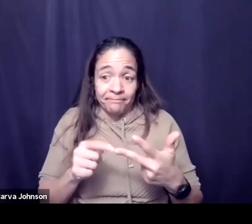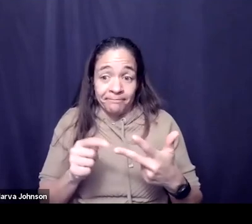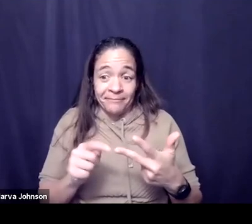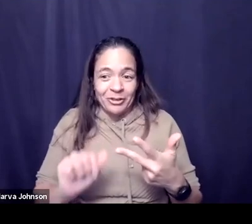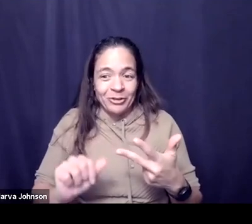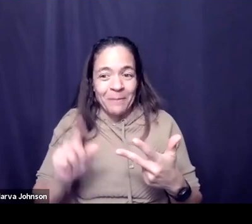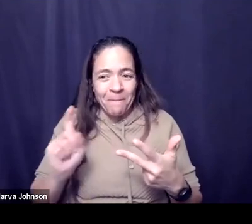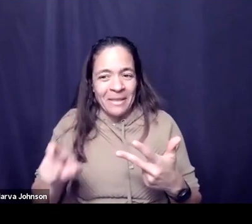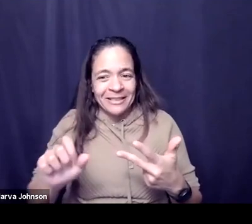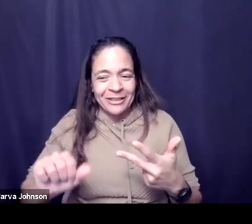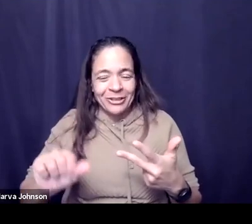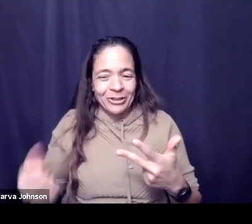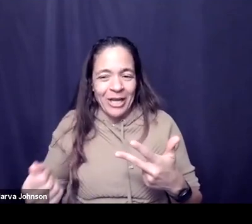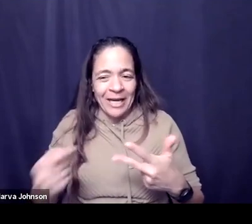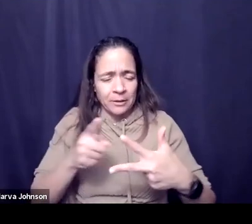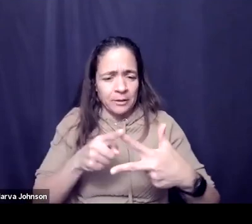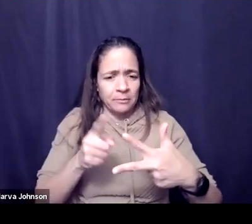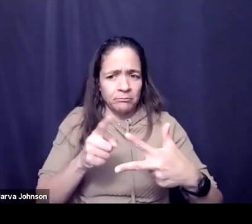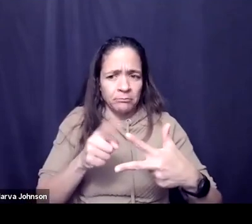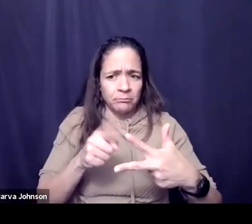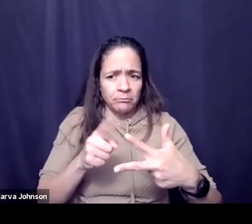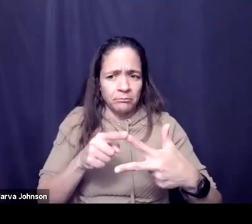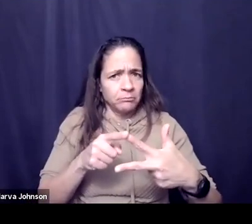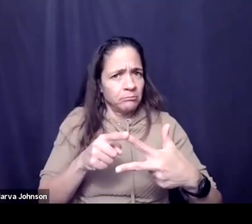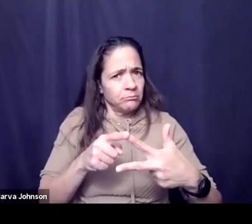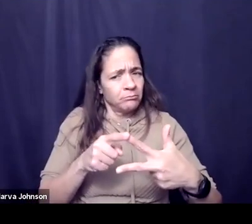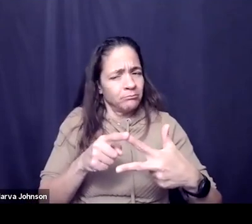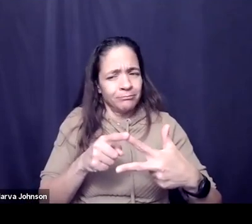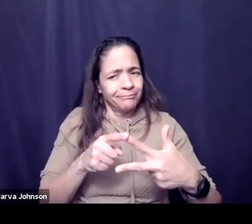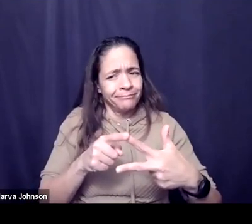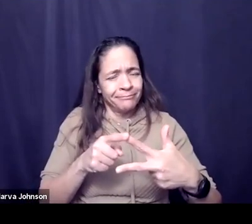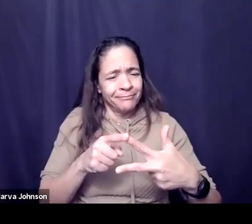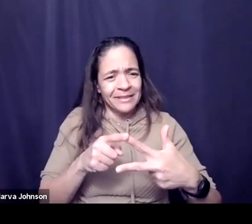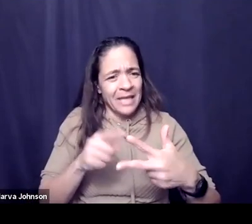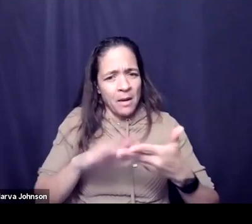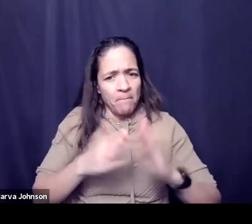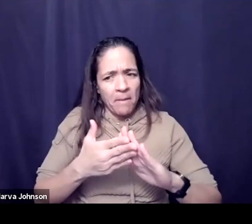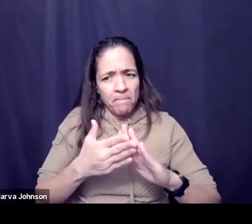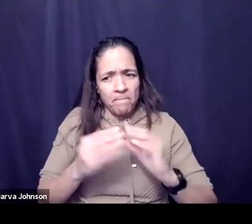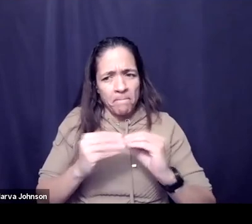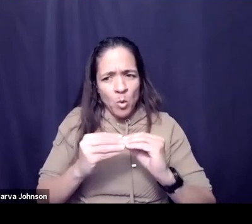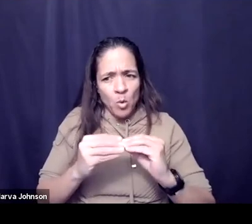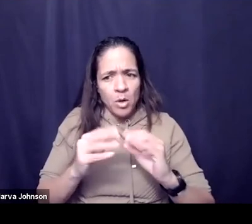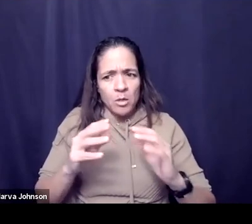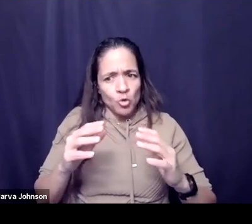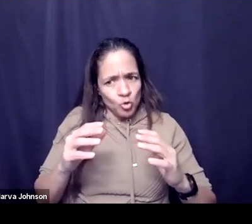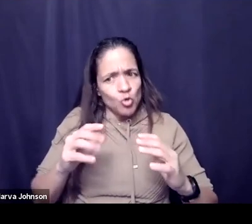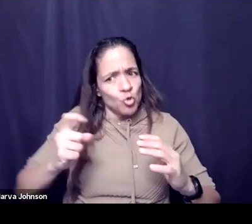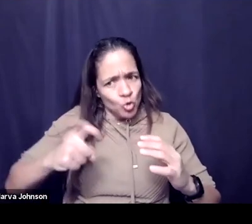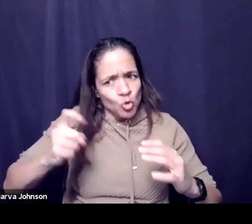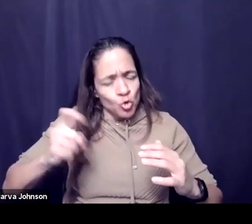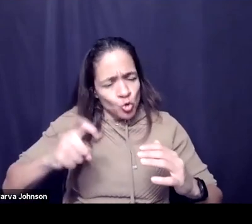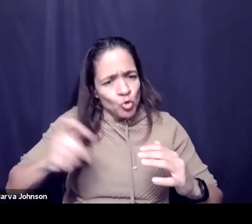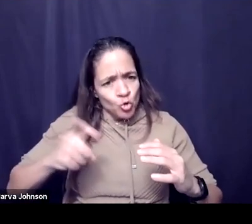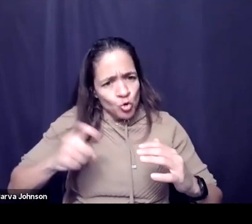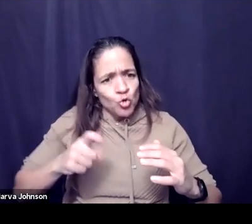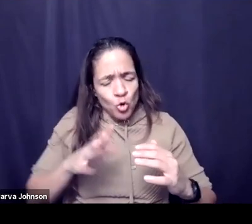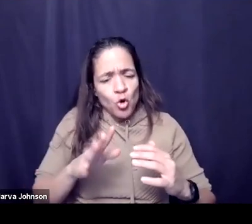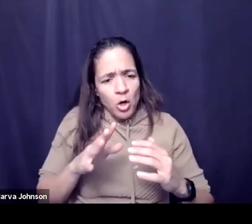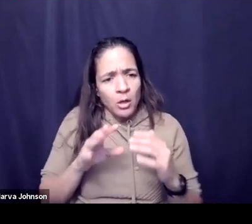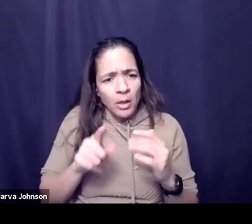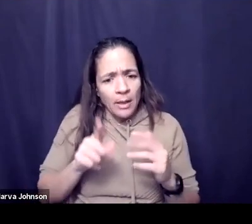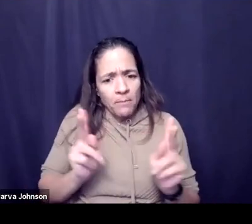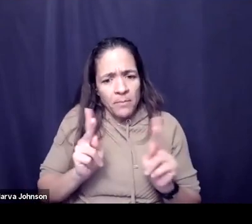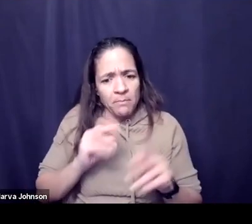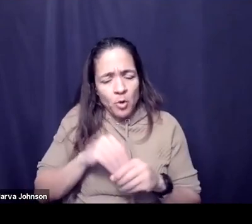all of a sudden became even more heightened and urgent and frankly more people in their network were dealing more